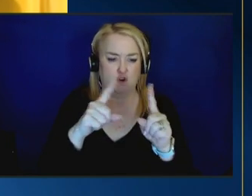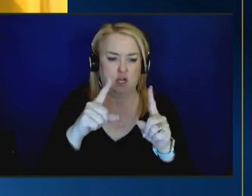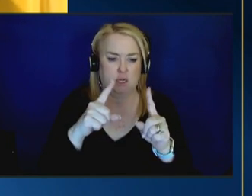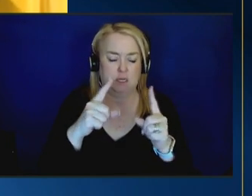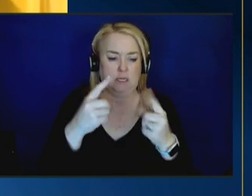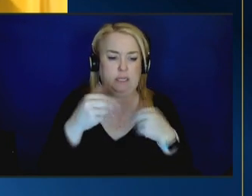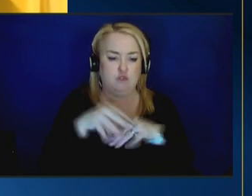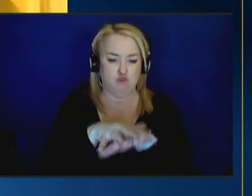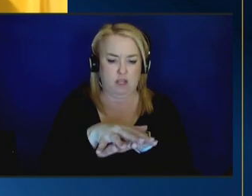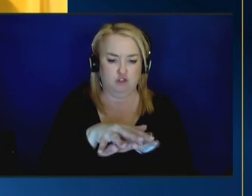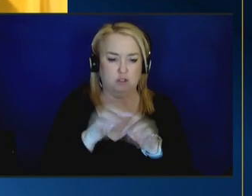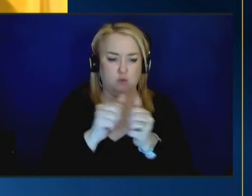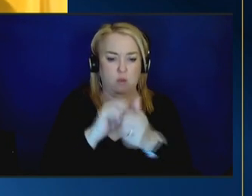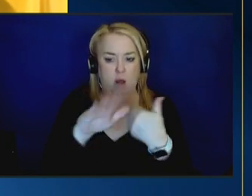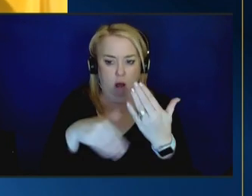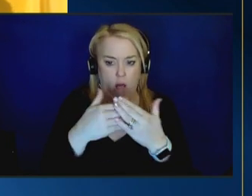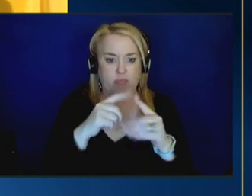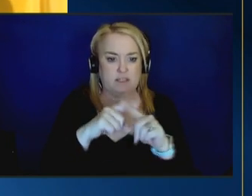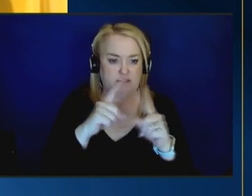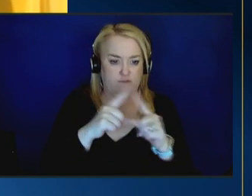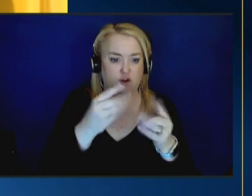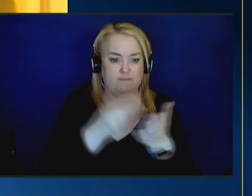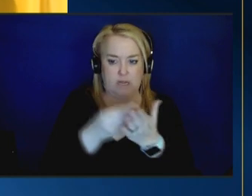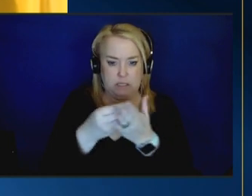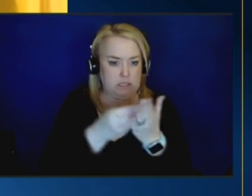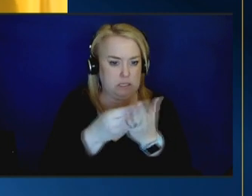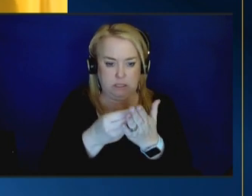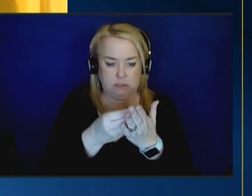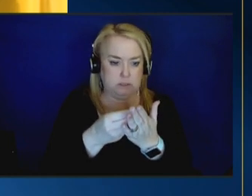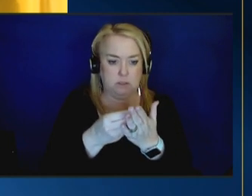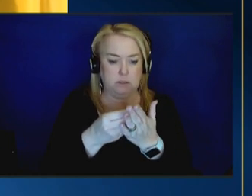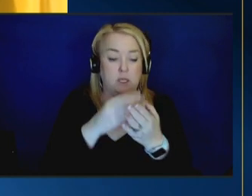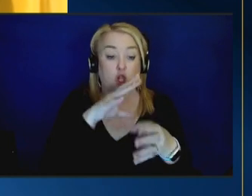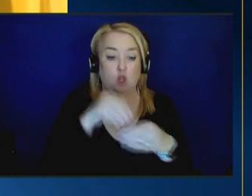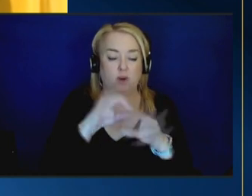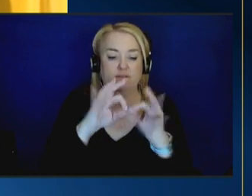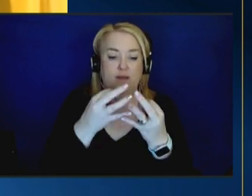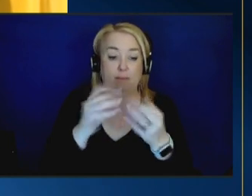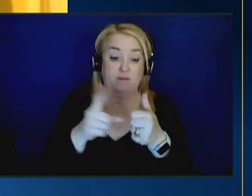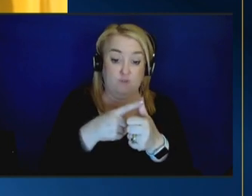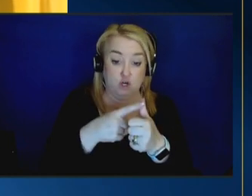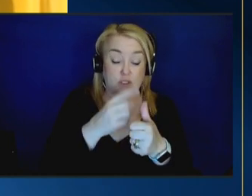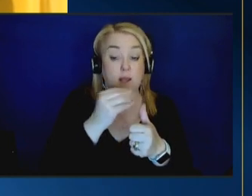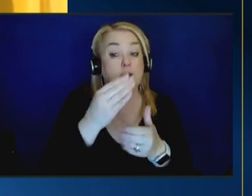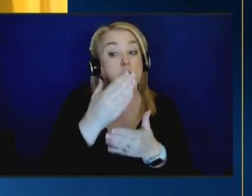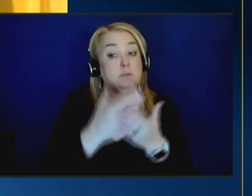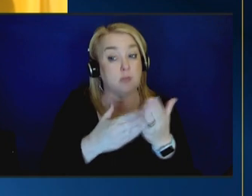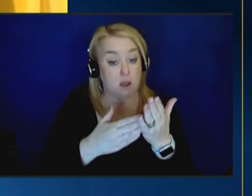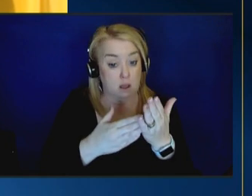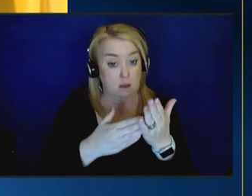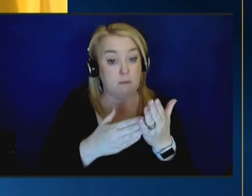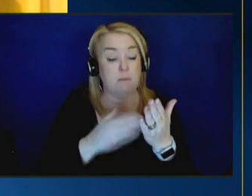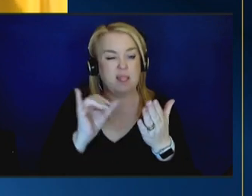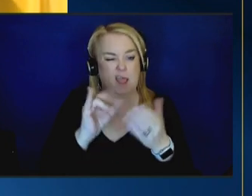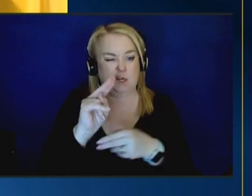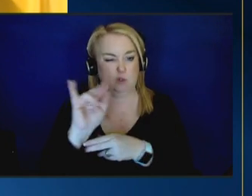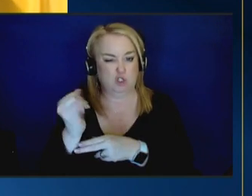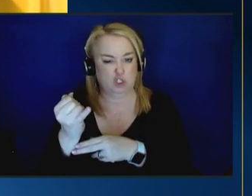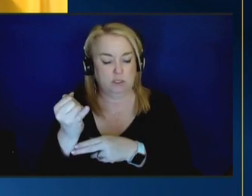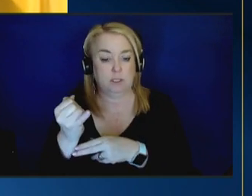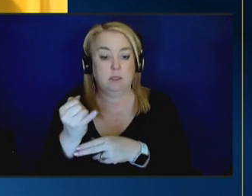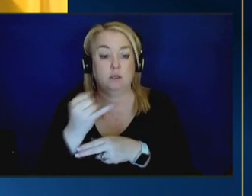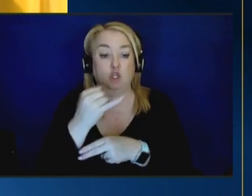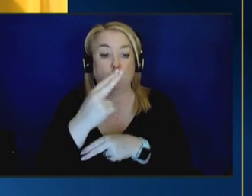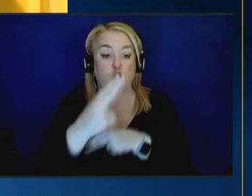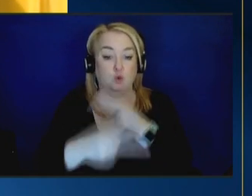all of those funding streams including family first to create more comprehensive or even in some cases as i think in new jersey universal home